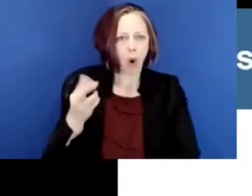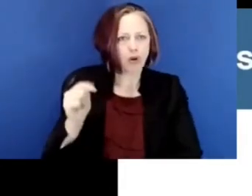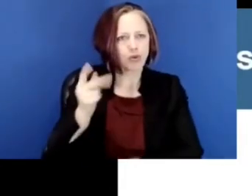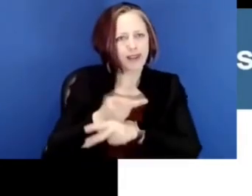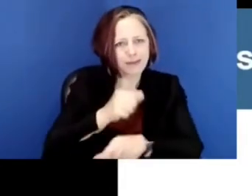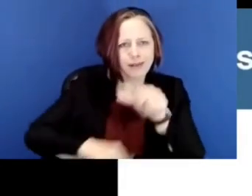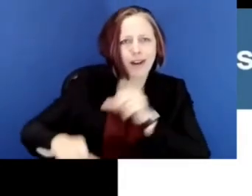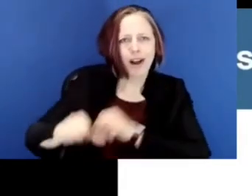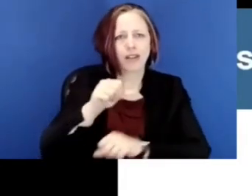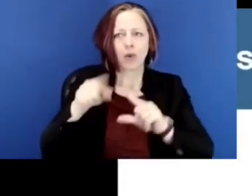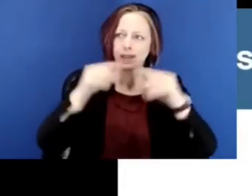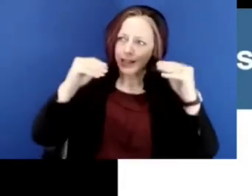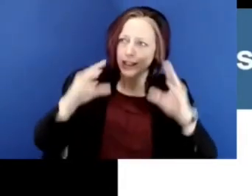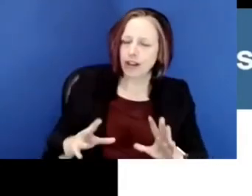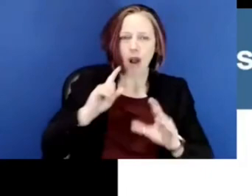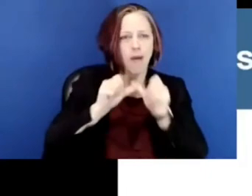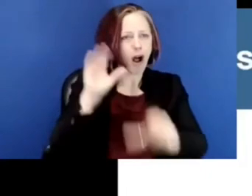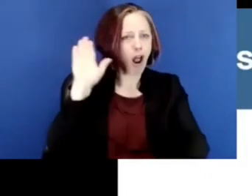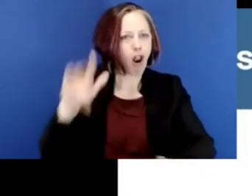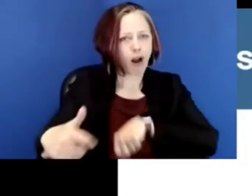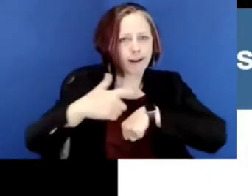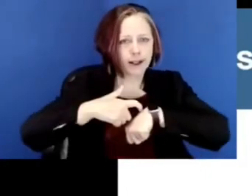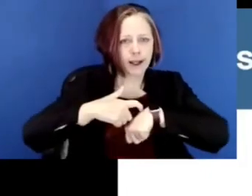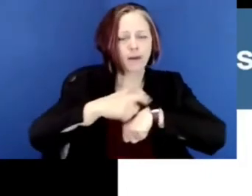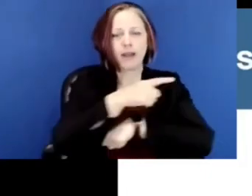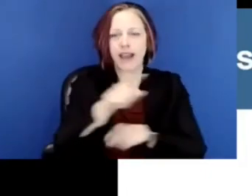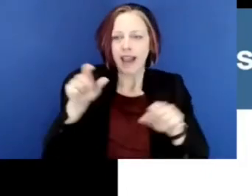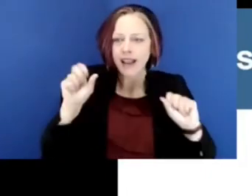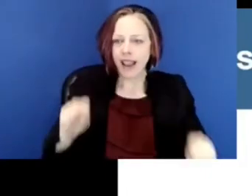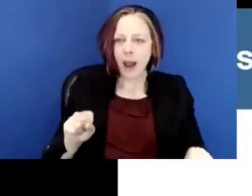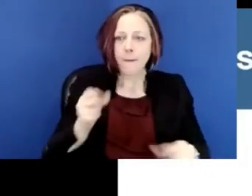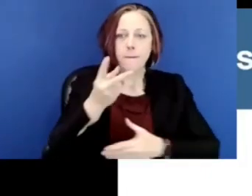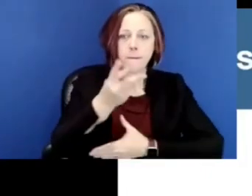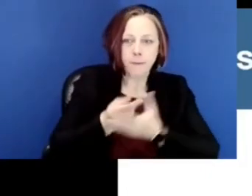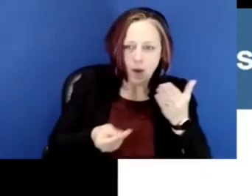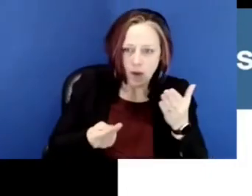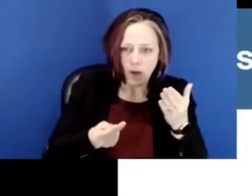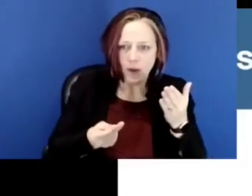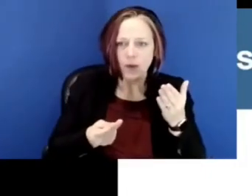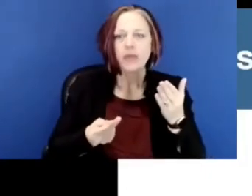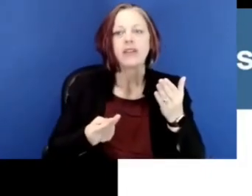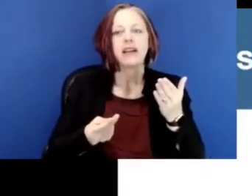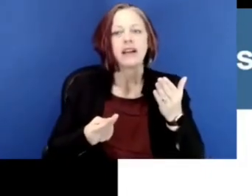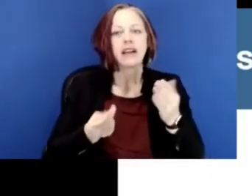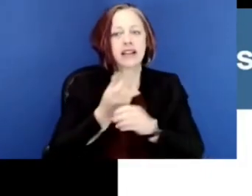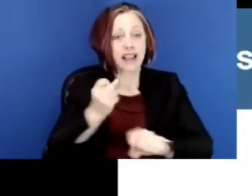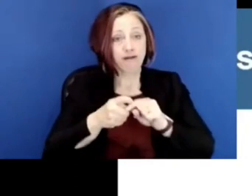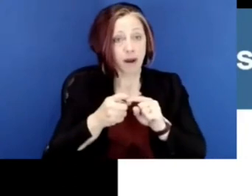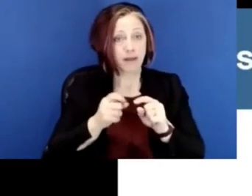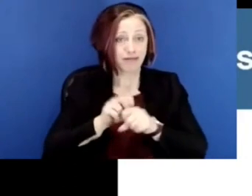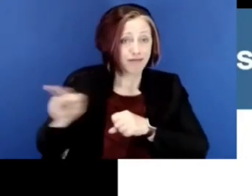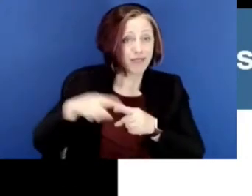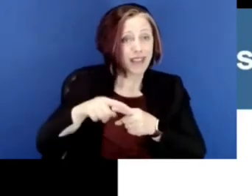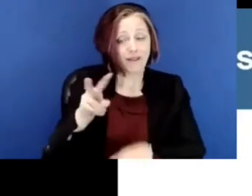children who stay with each other and with a teacher for a longer period of time, so that they can be both safe from